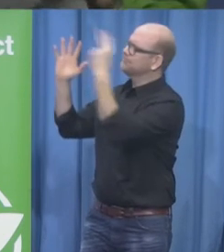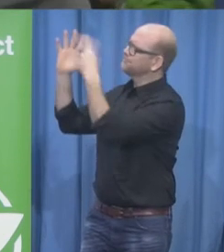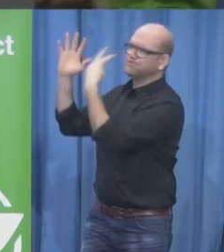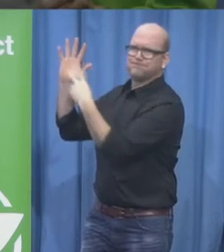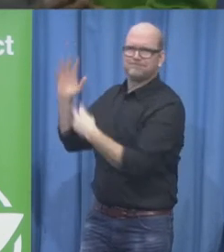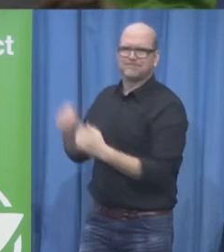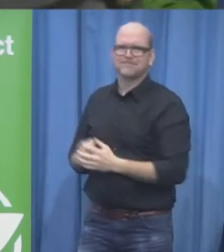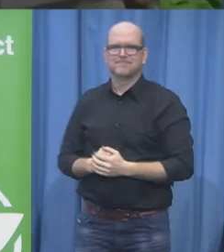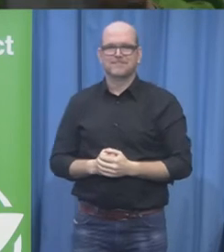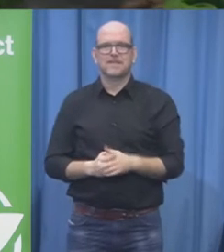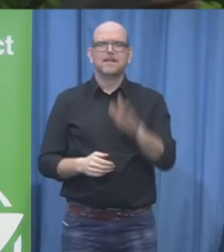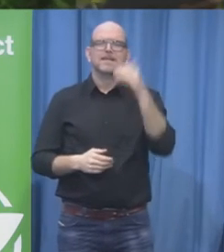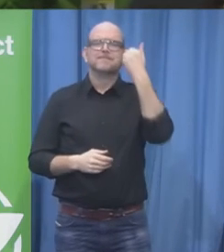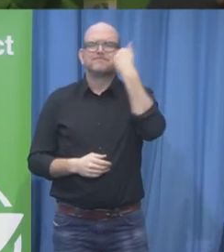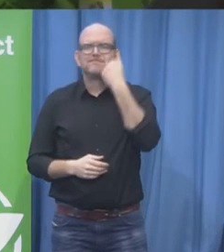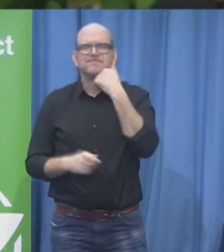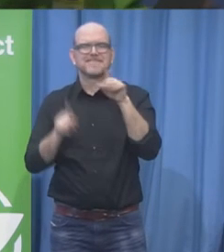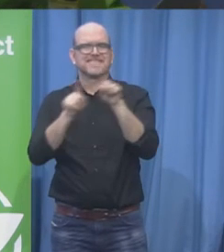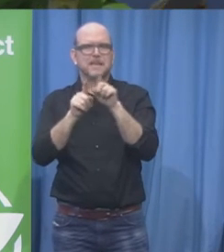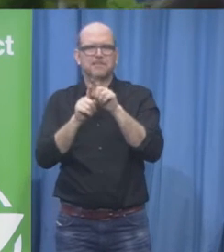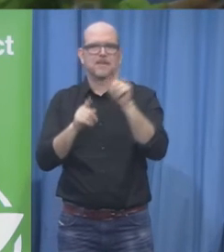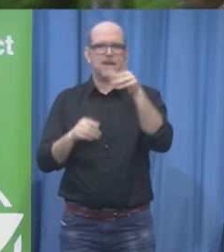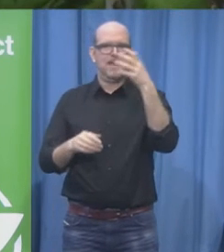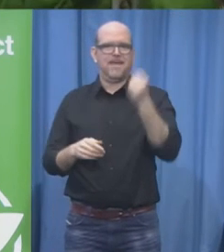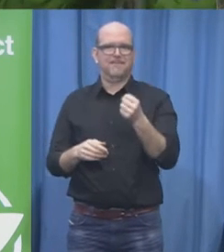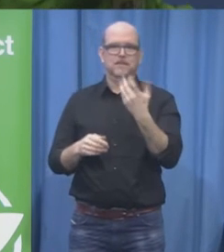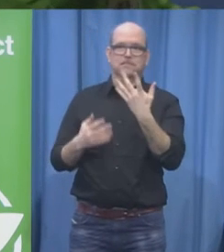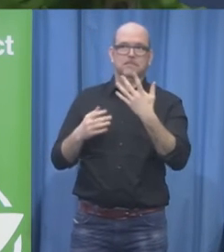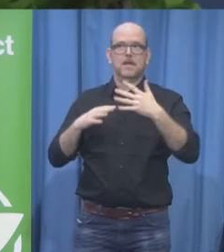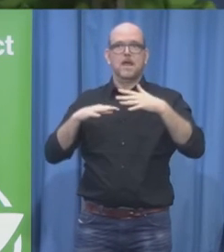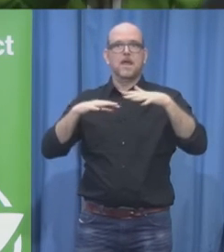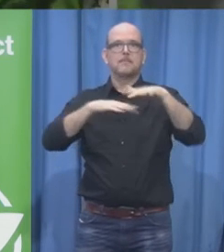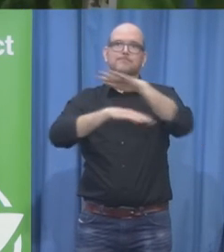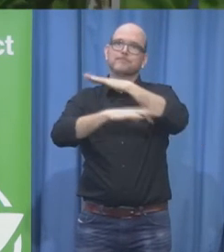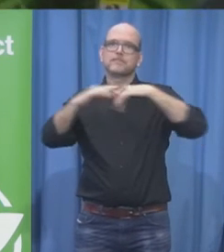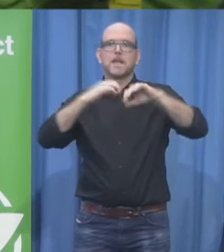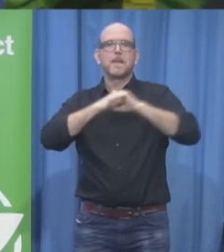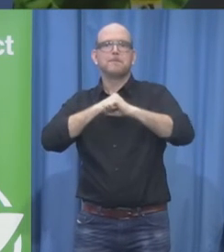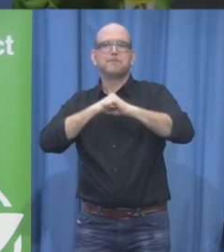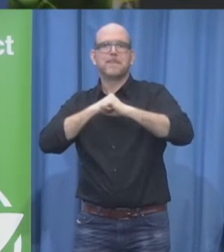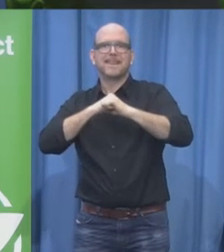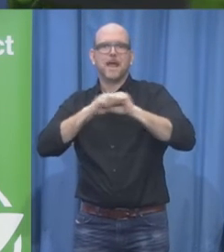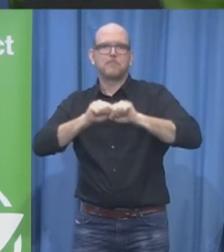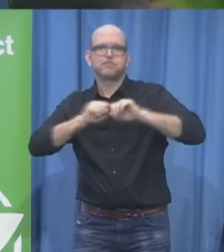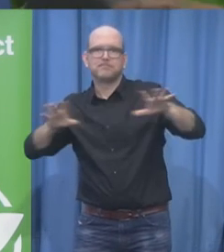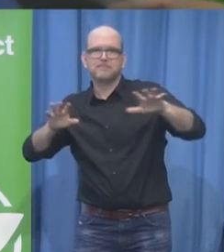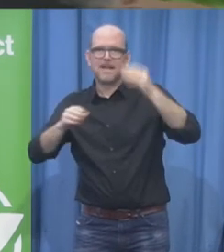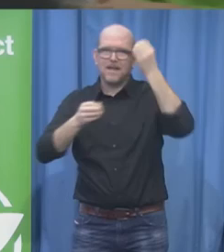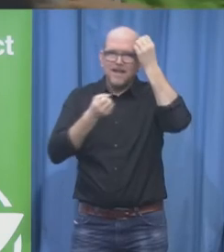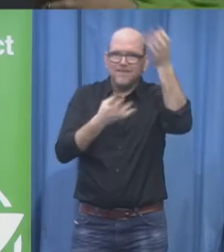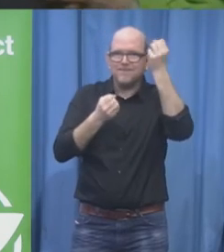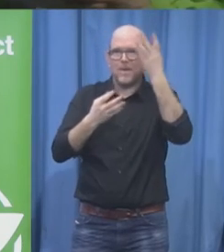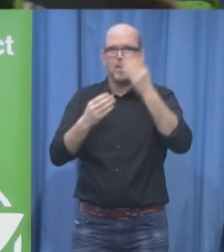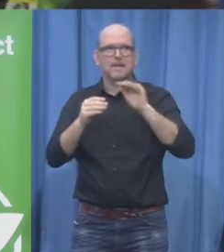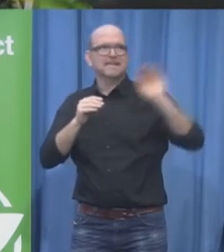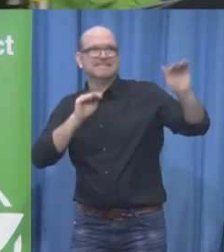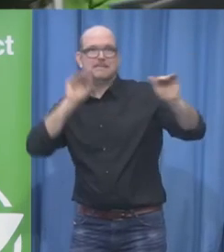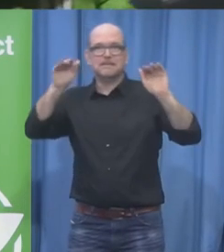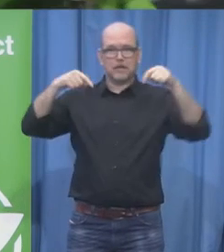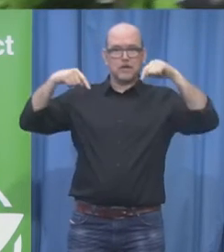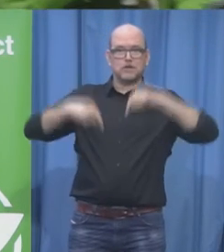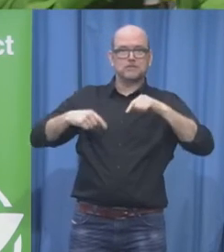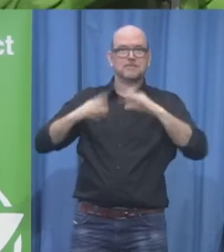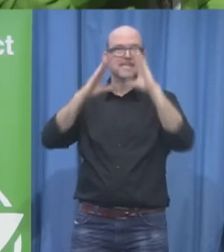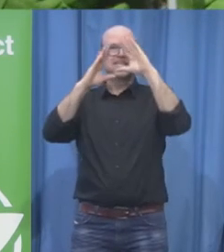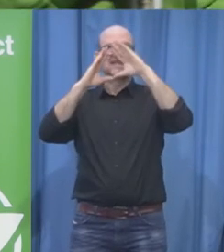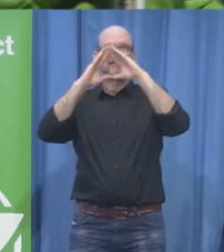please please can we ensure that when somebody's speaking that we give them the attention but do be encouraged to really really spread